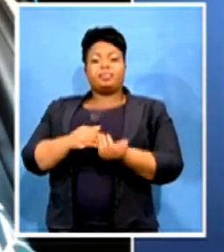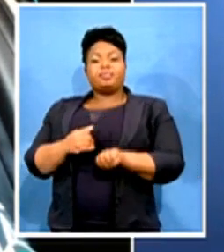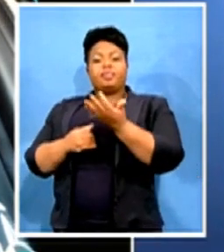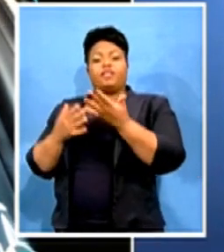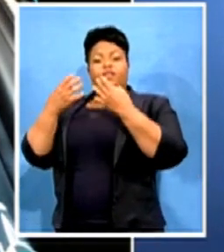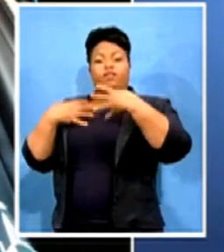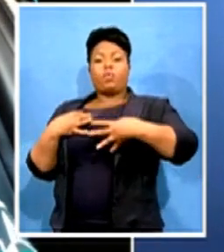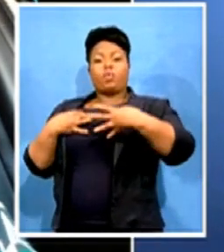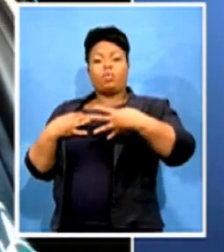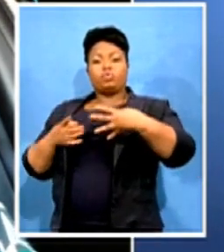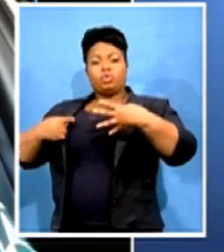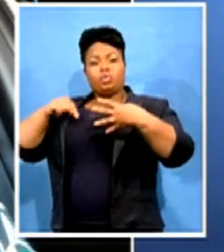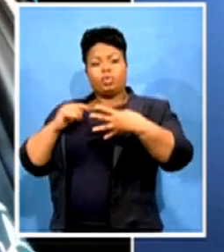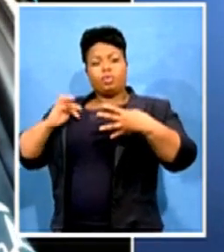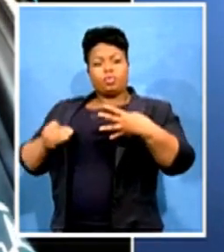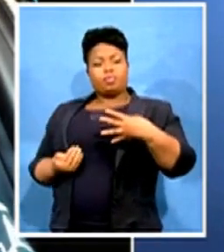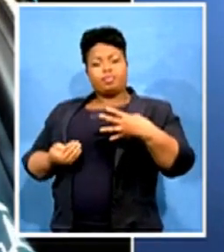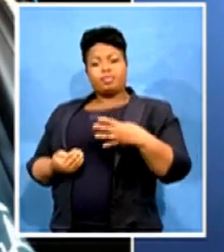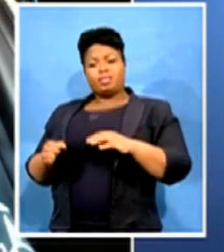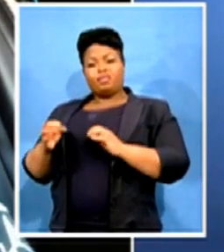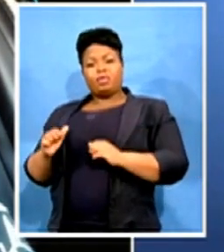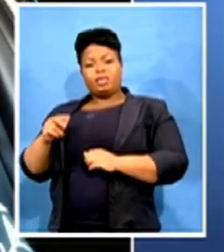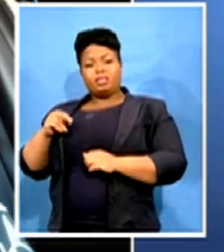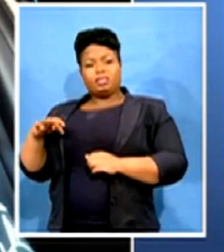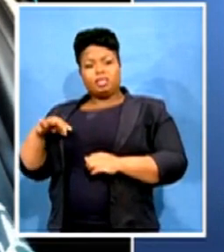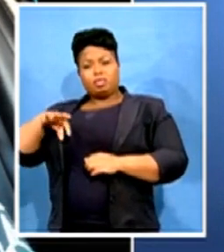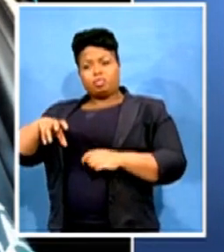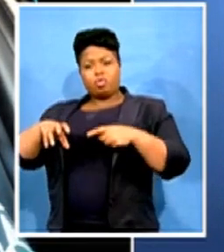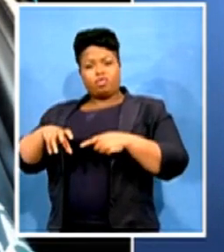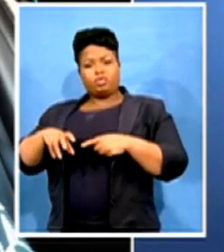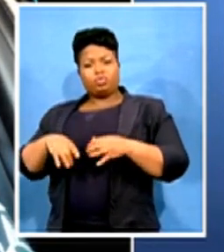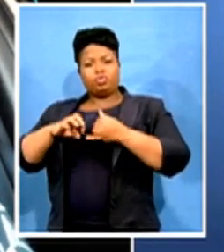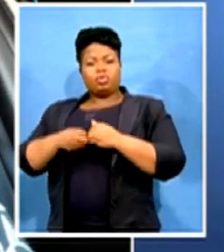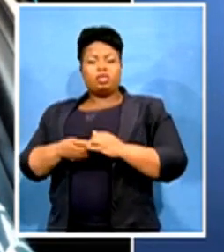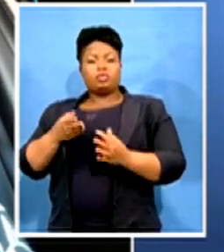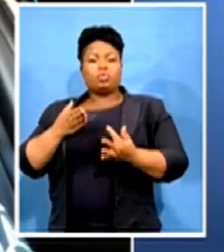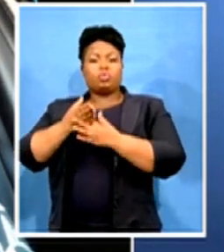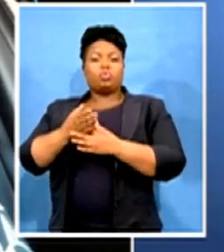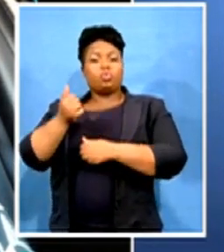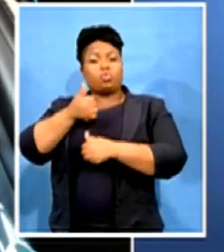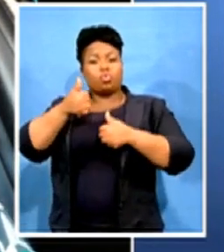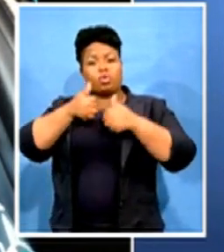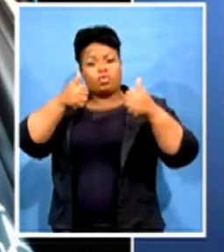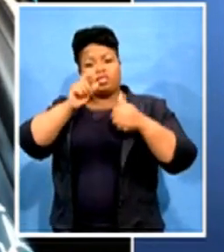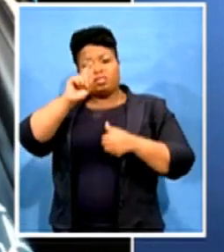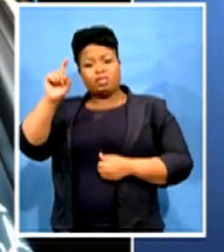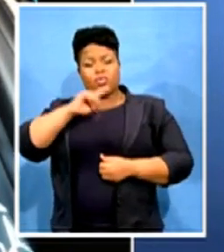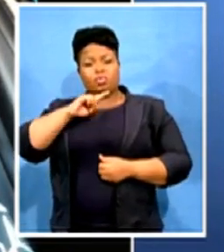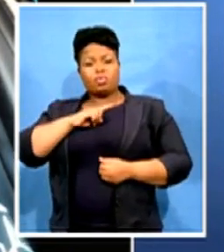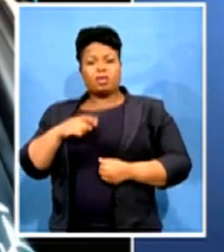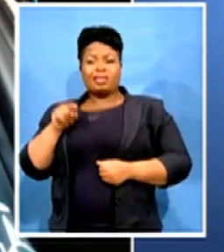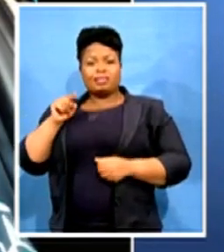League in the province to meet just with the officials so that we raise these issues. But we have